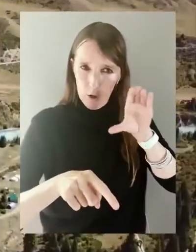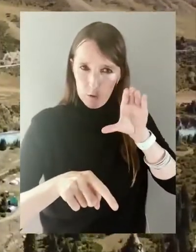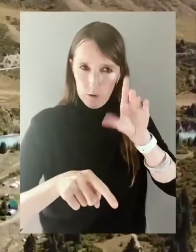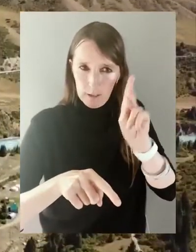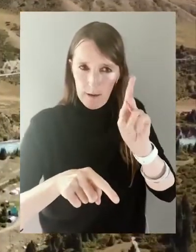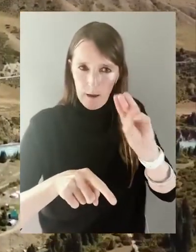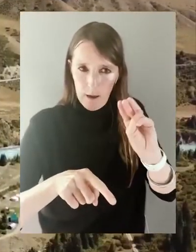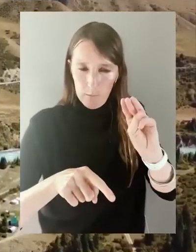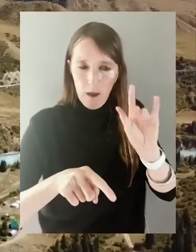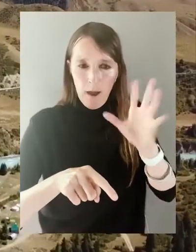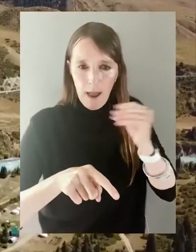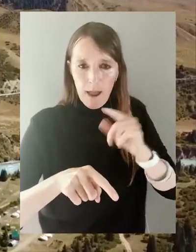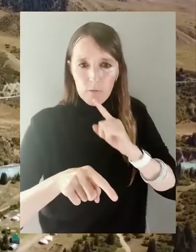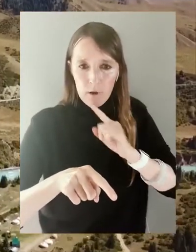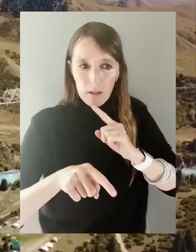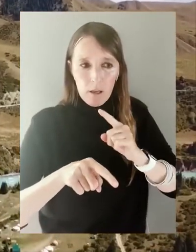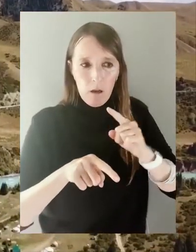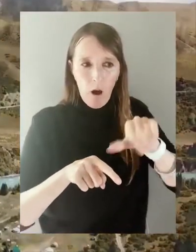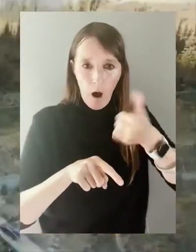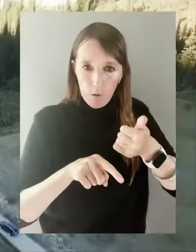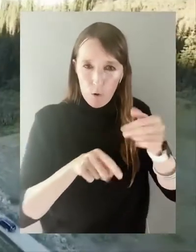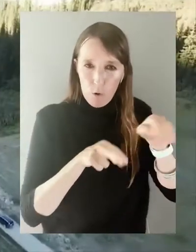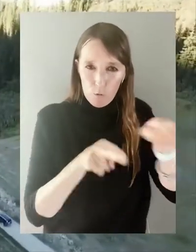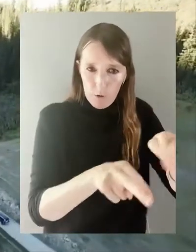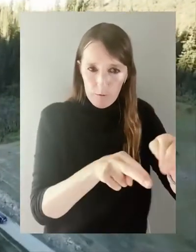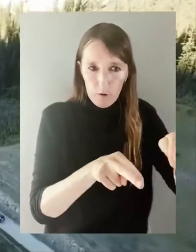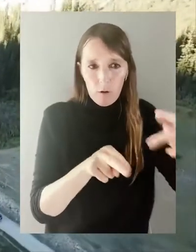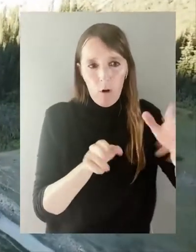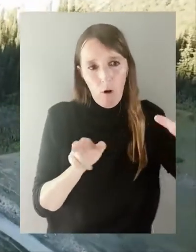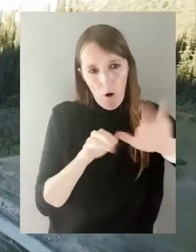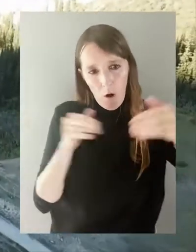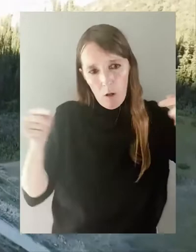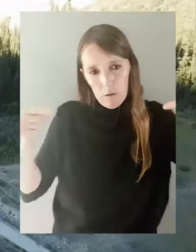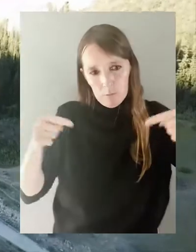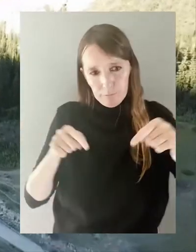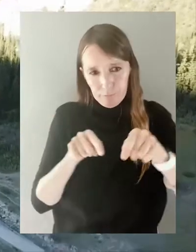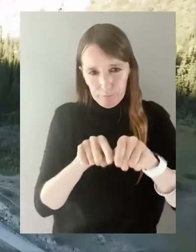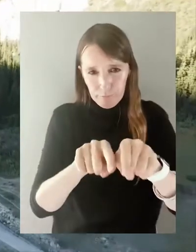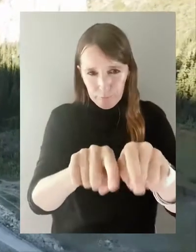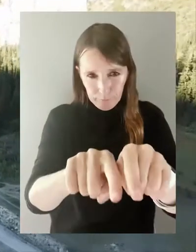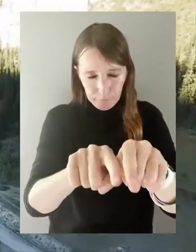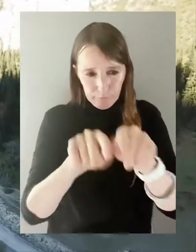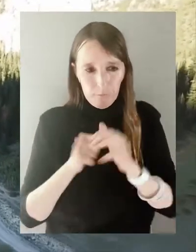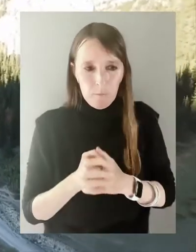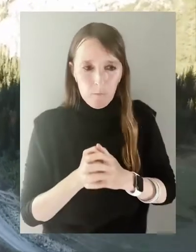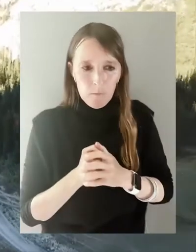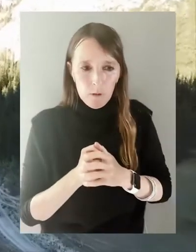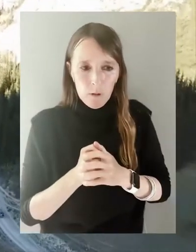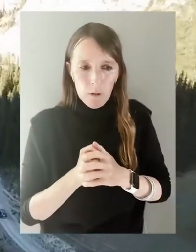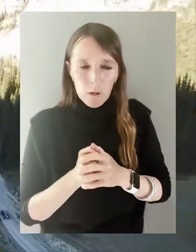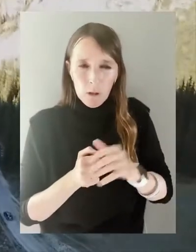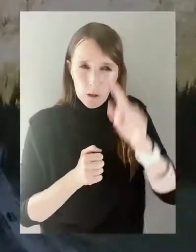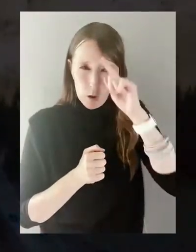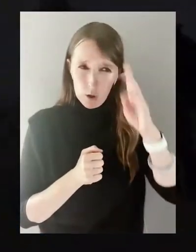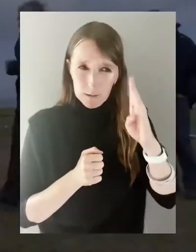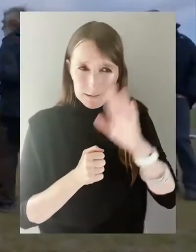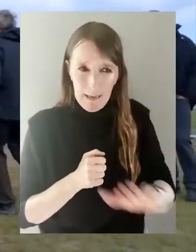600 kilometers in length and is a confluence of the longest Central Asian river, known as Sirdarya.